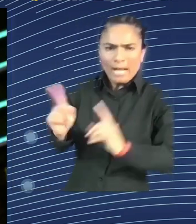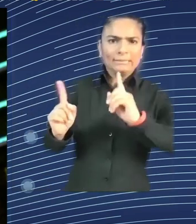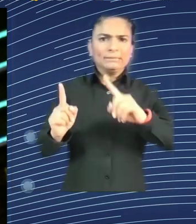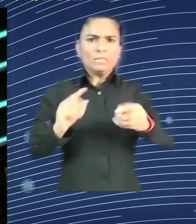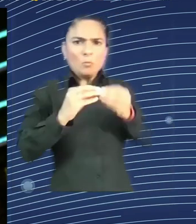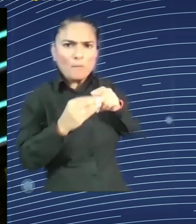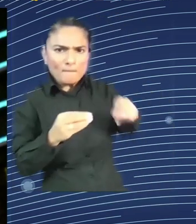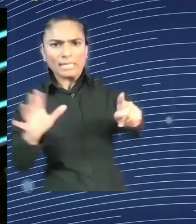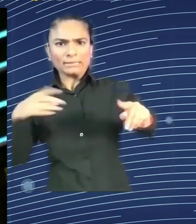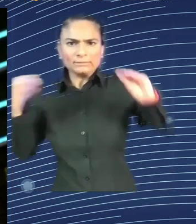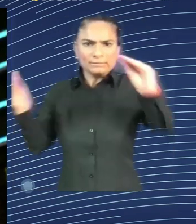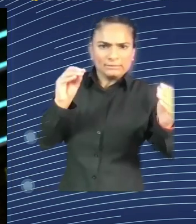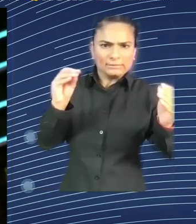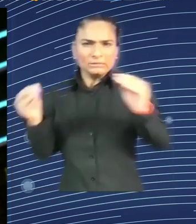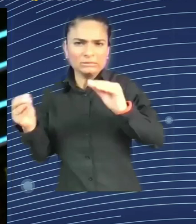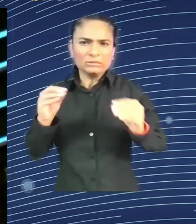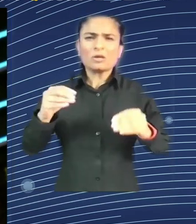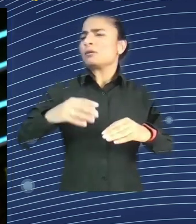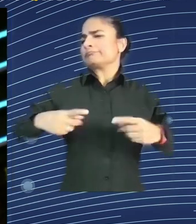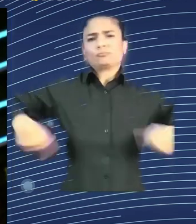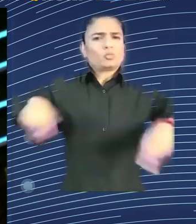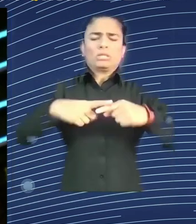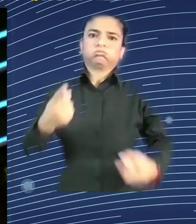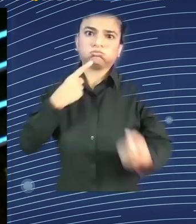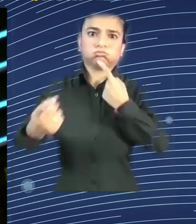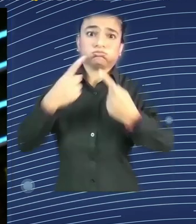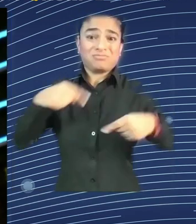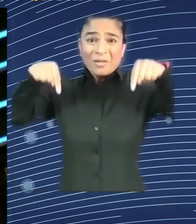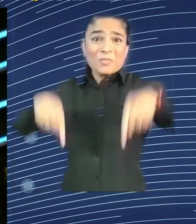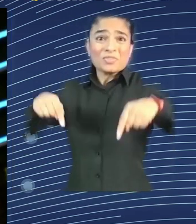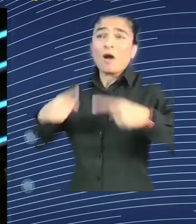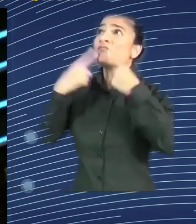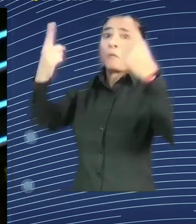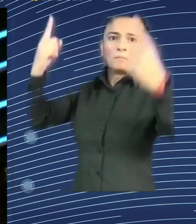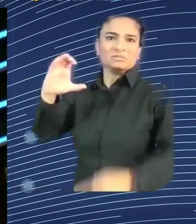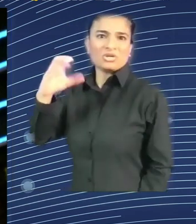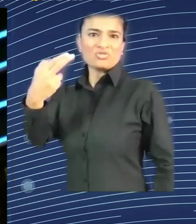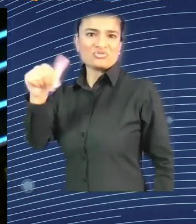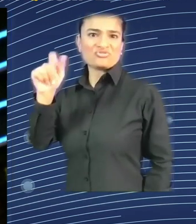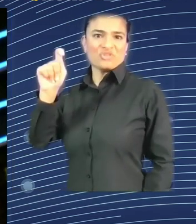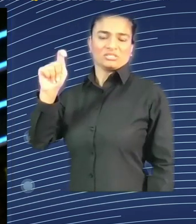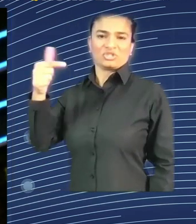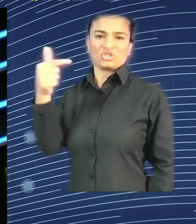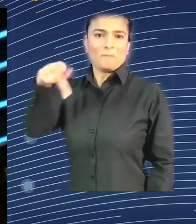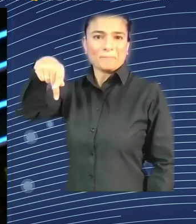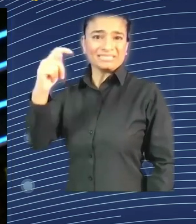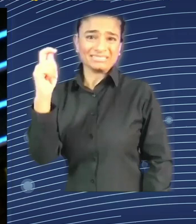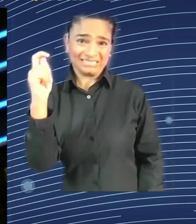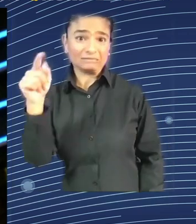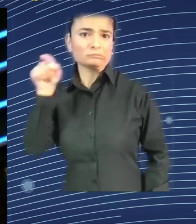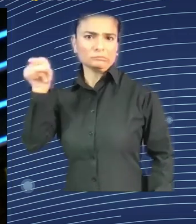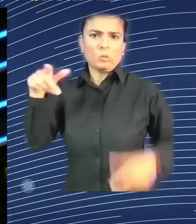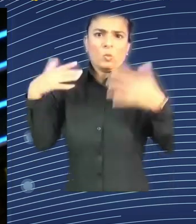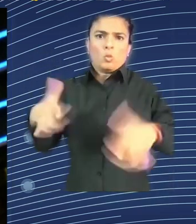the AI Act is still fit for purpose. So that's, I think, something very positive. I think the main issue that we're having is